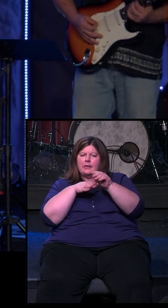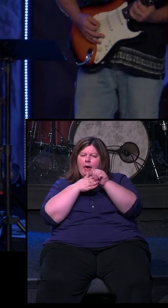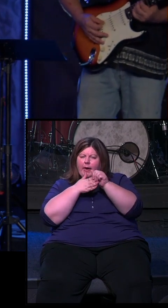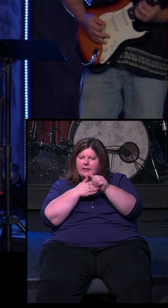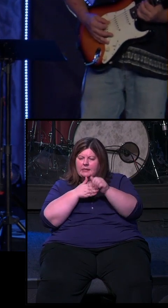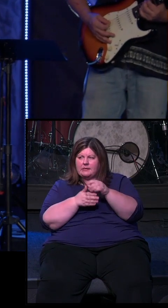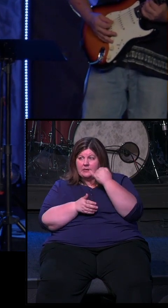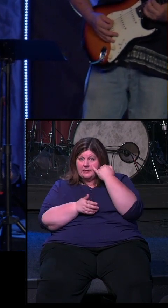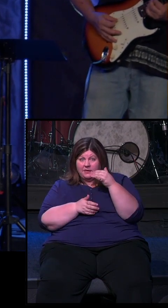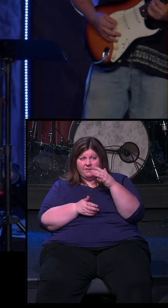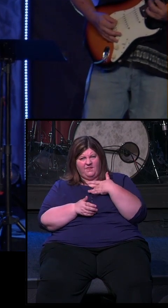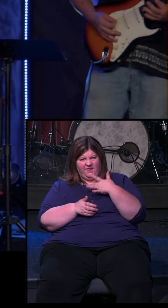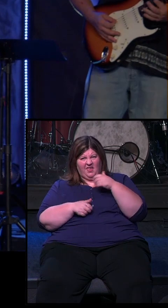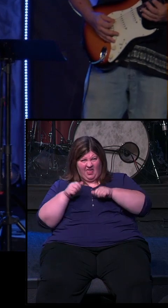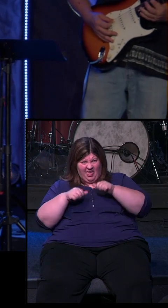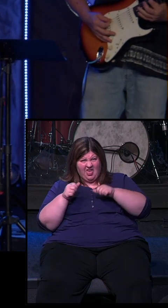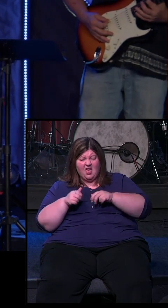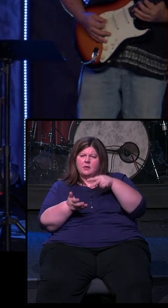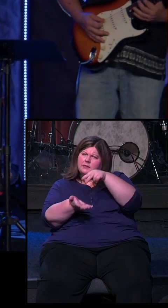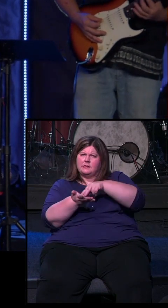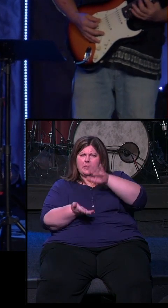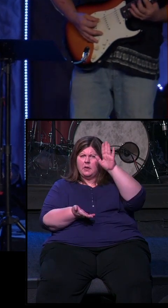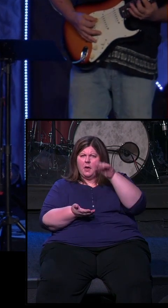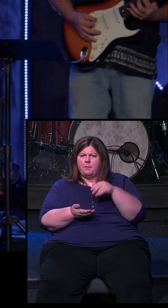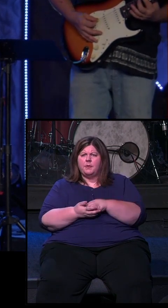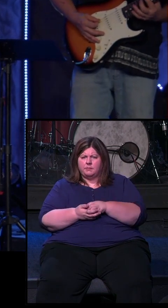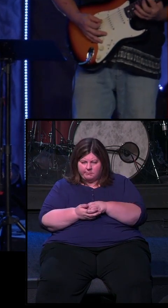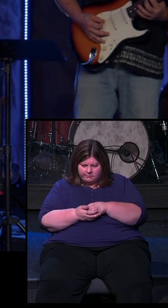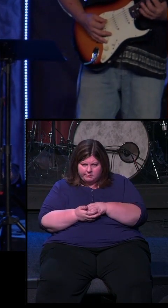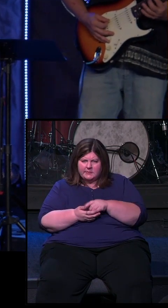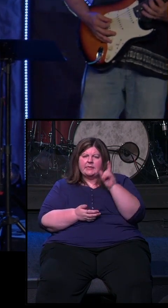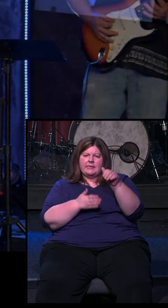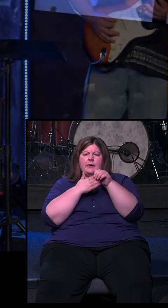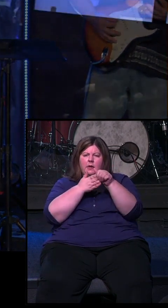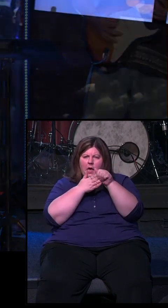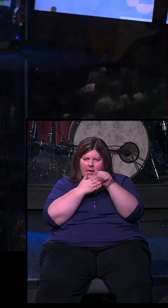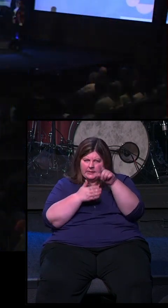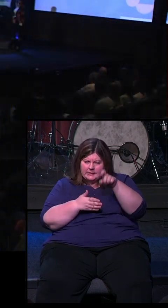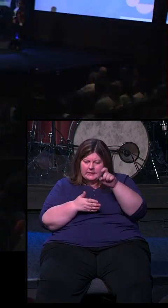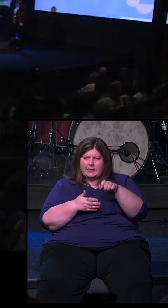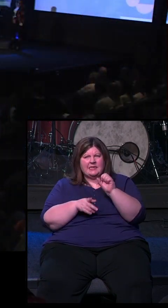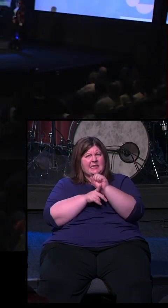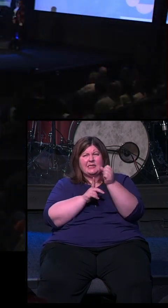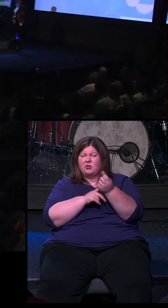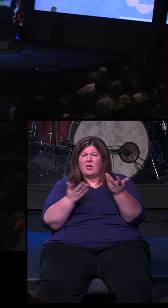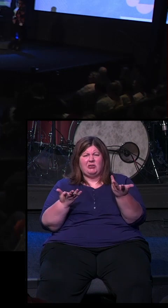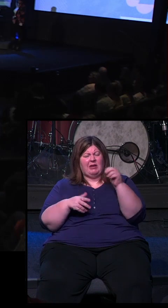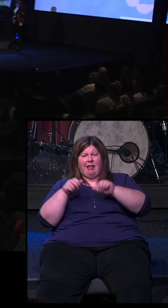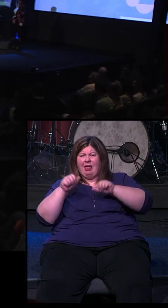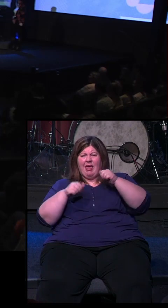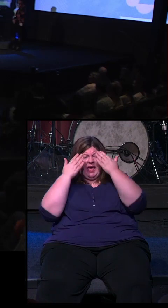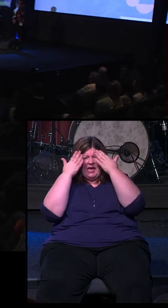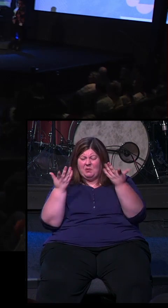that's you. I want to speak a promise of God from Scripture over you. Thank you. You need guidance. There's situations you're just like, I have no idea